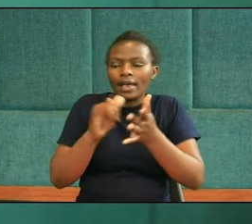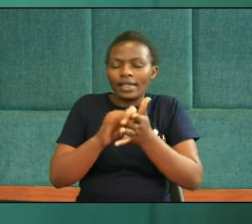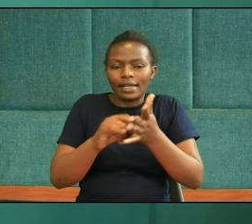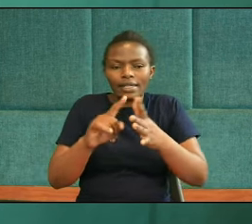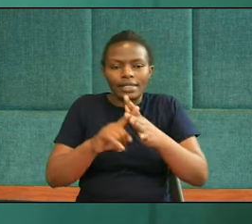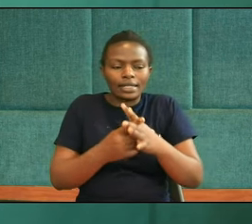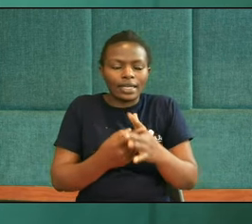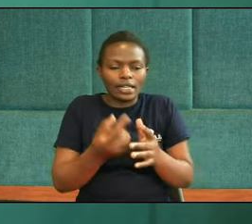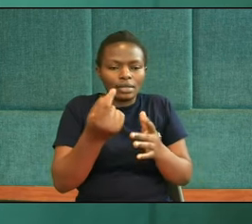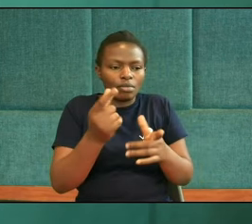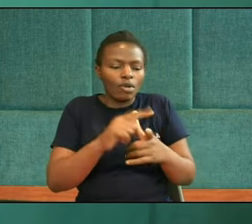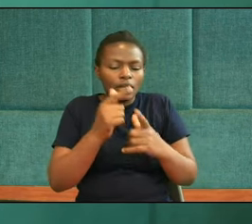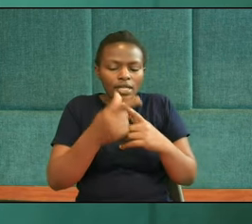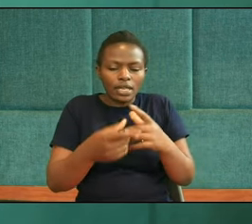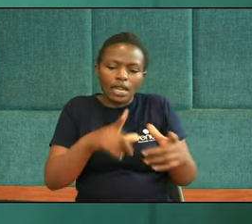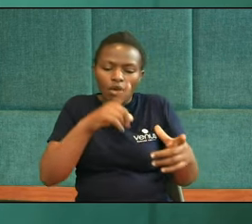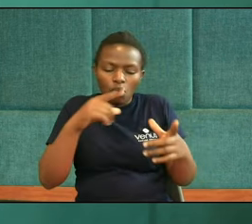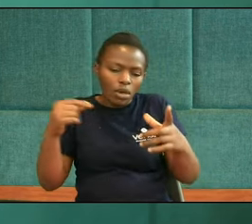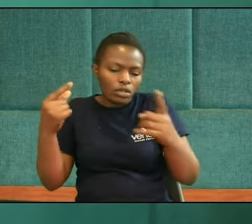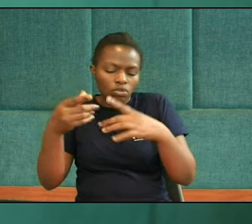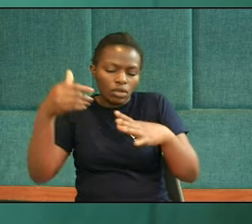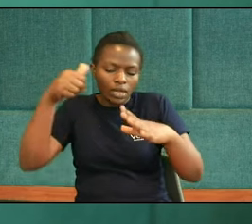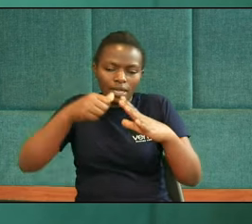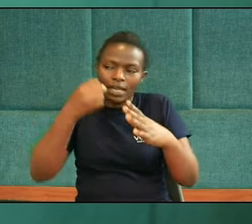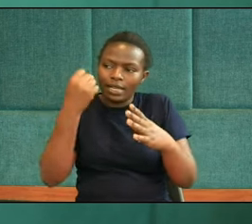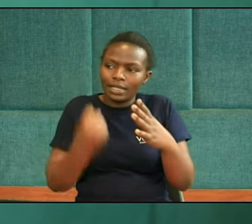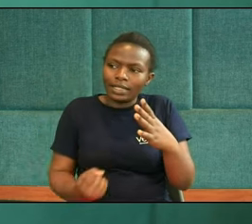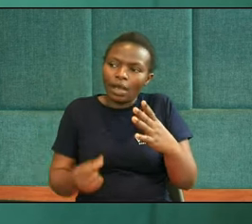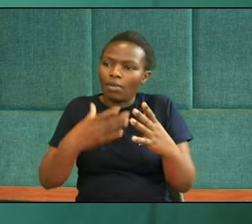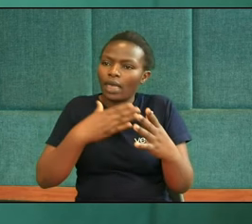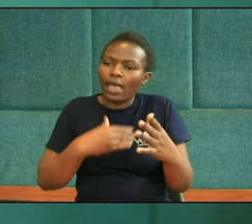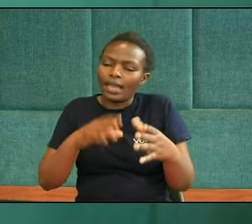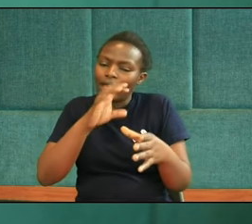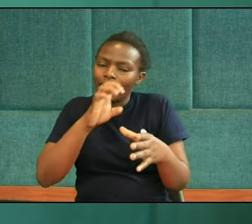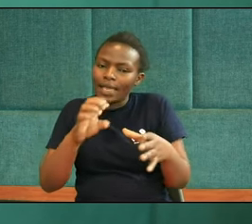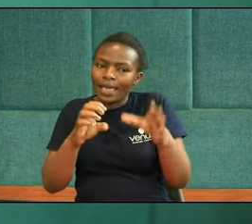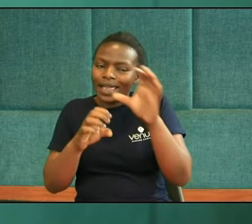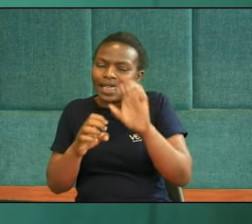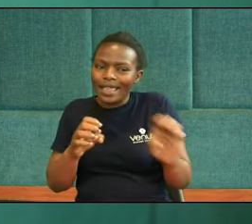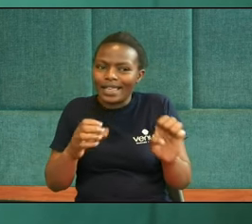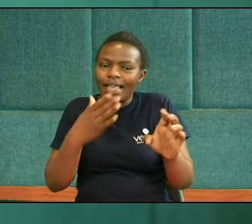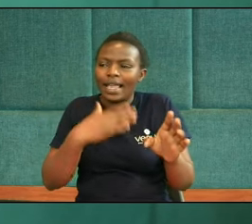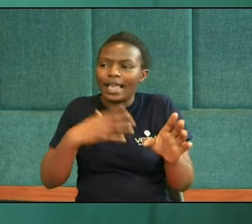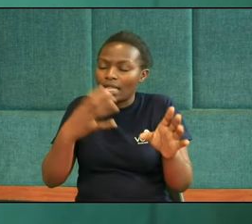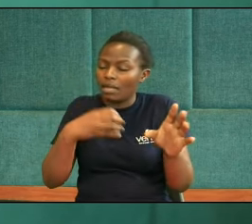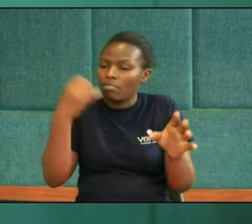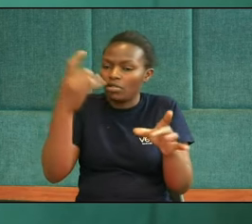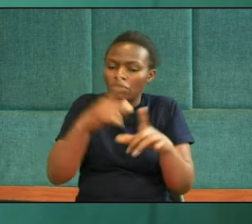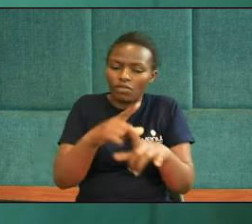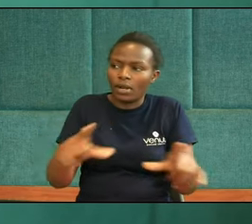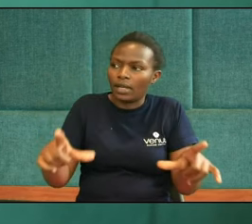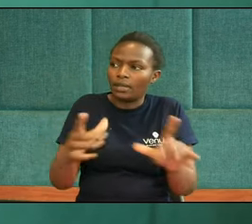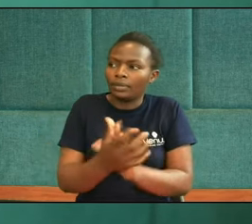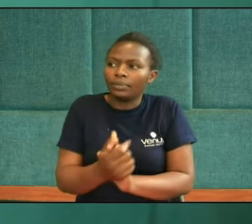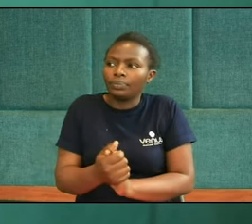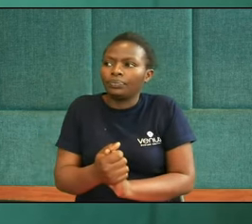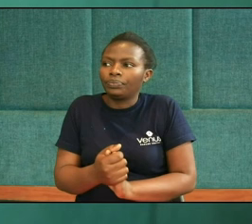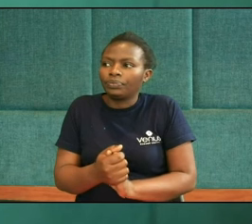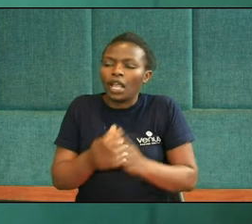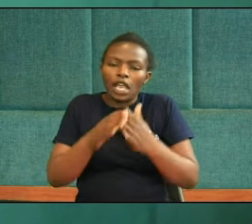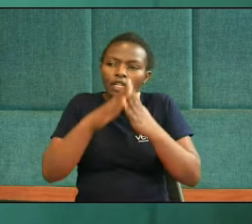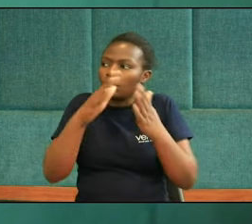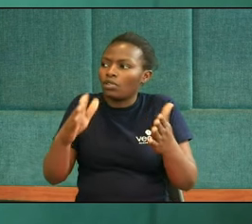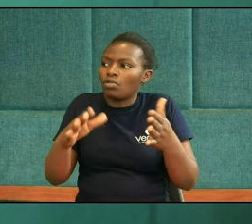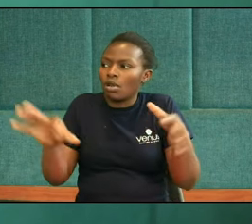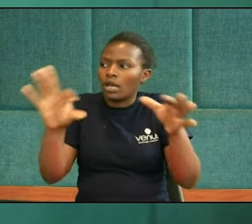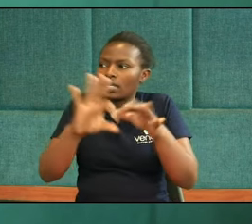But grew in power to the south And to the east And towards the beautiful land It grew until